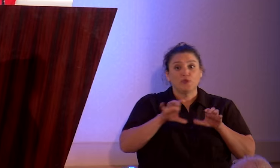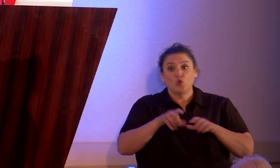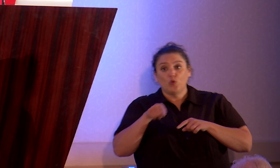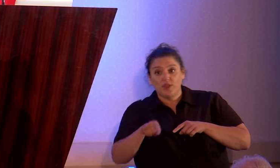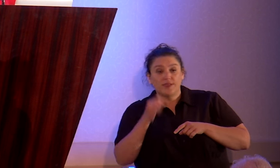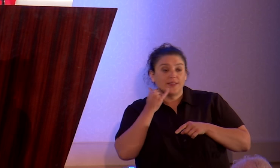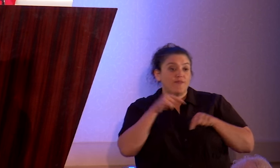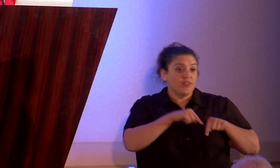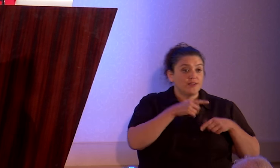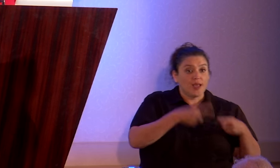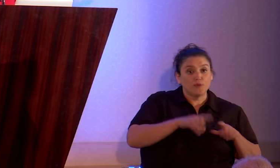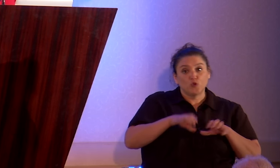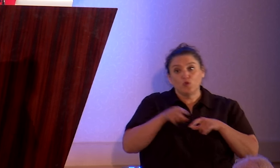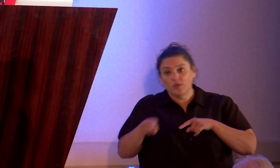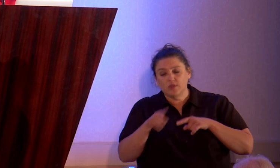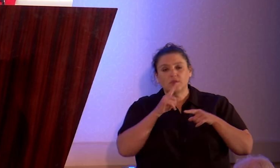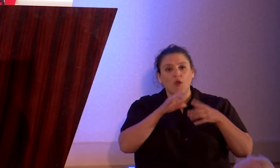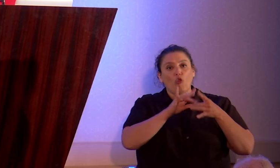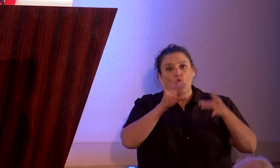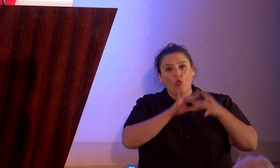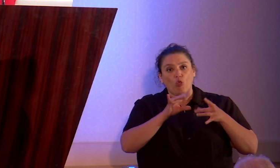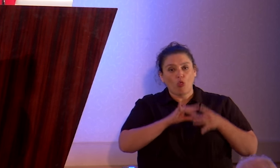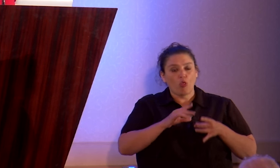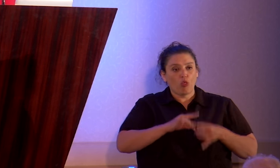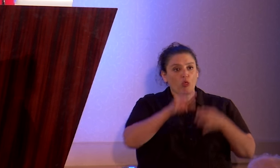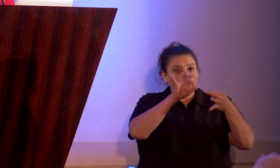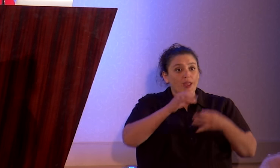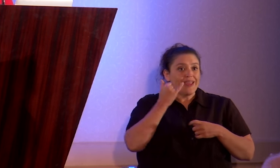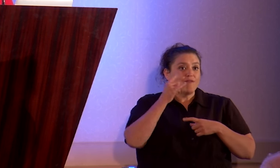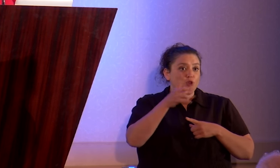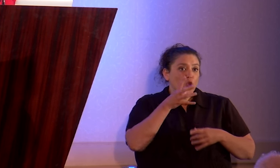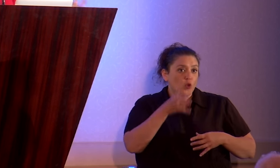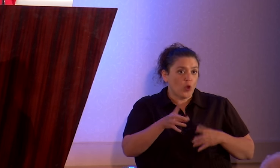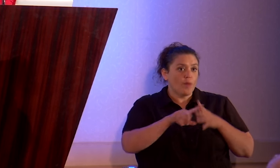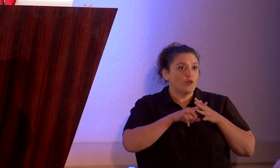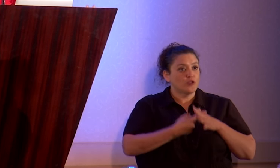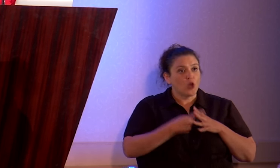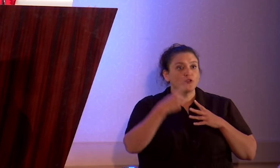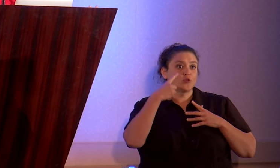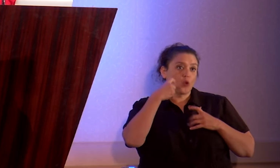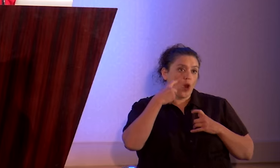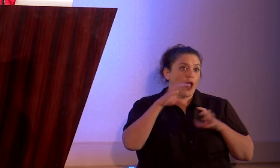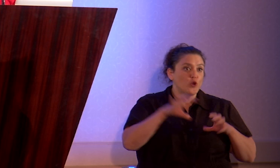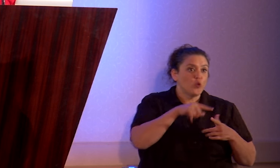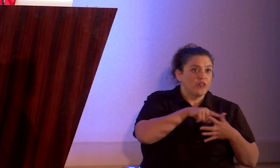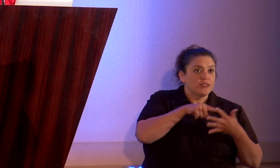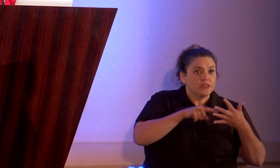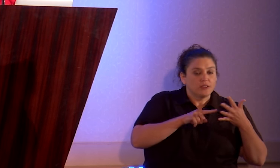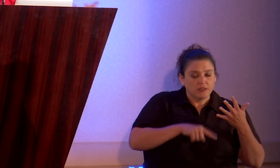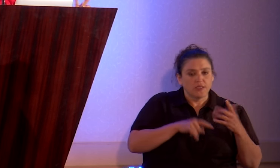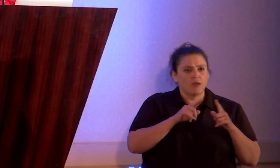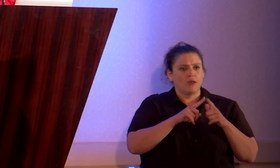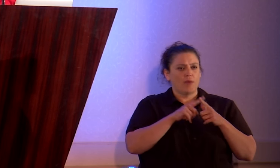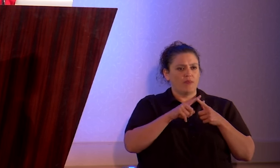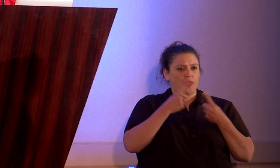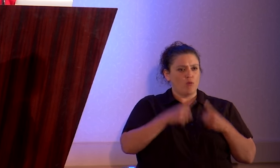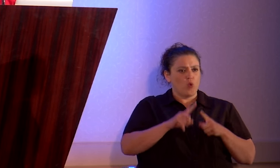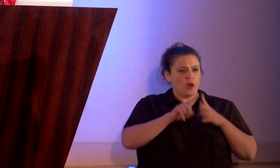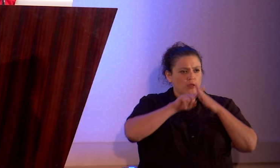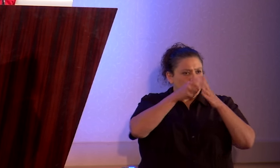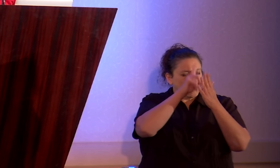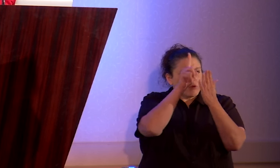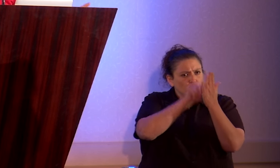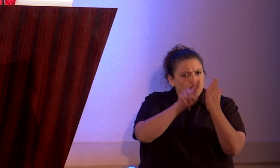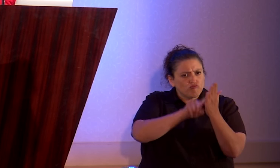C happens, then D. And if your grandmother starts to cry, then turn left on Main Street. But when I really started getting